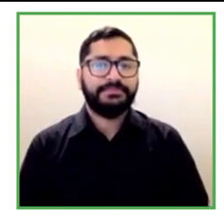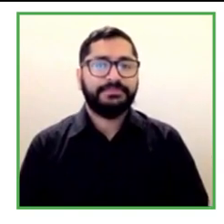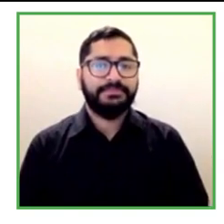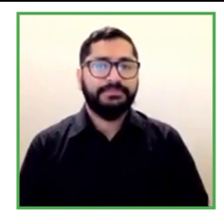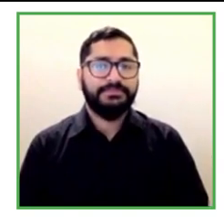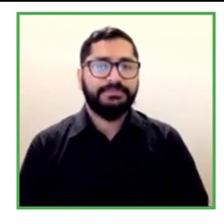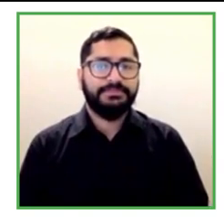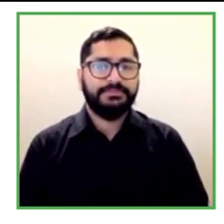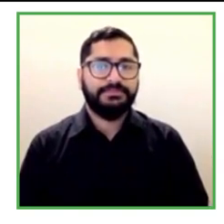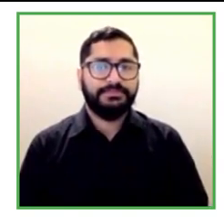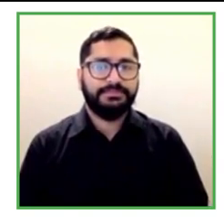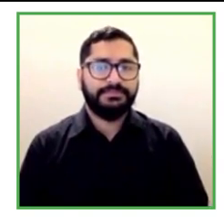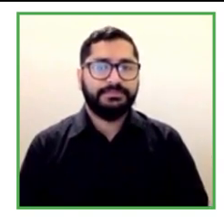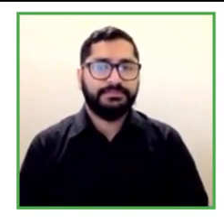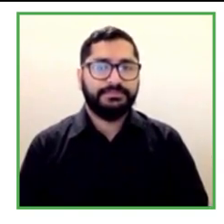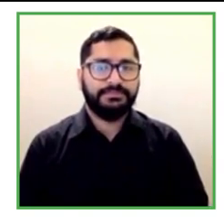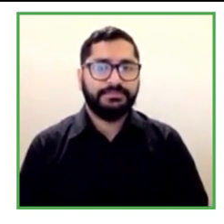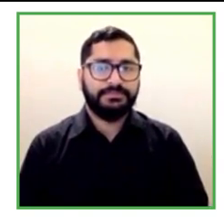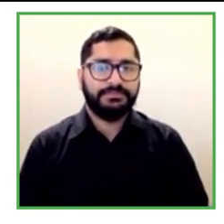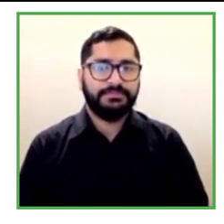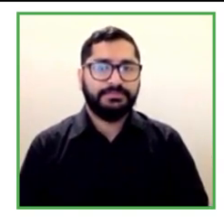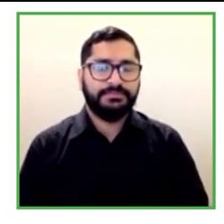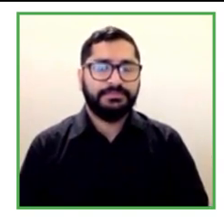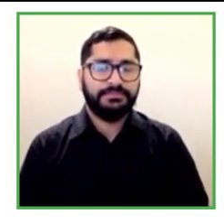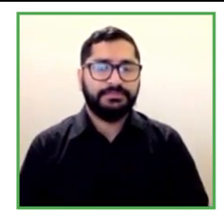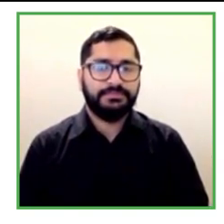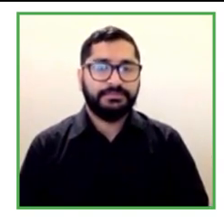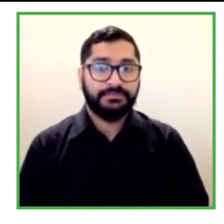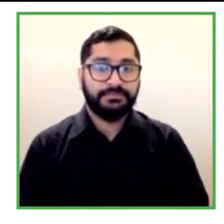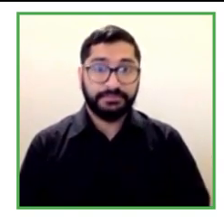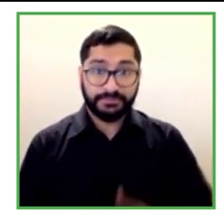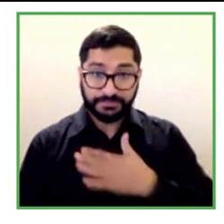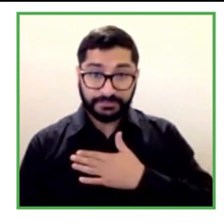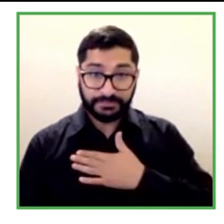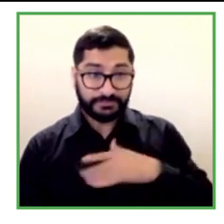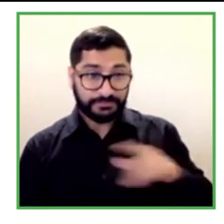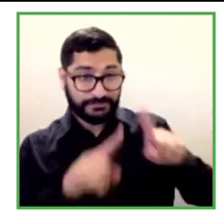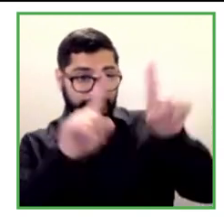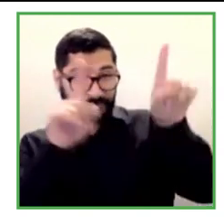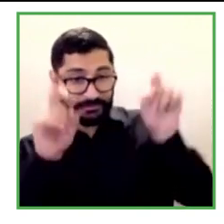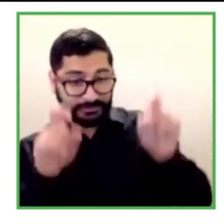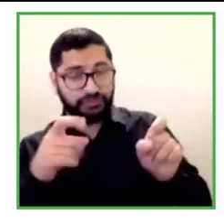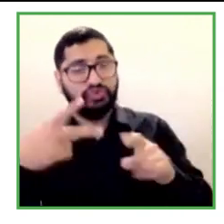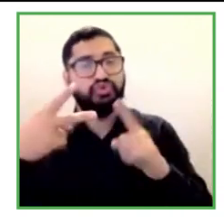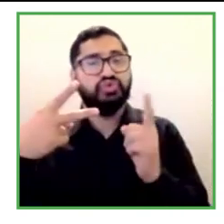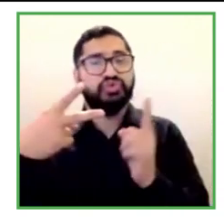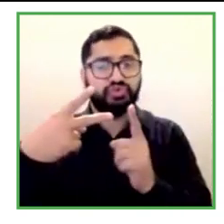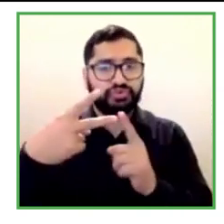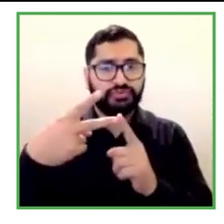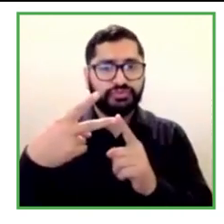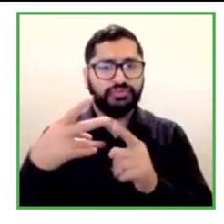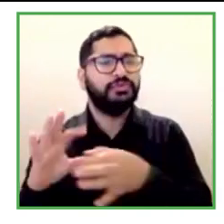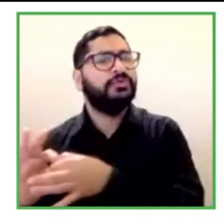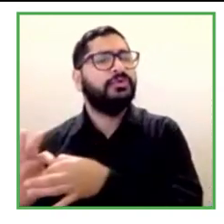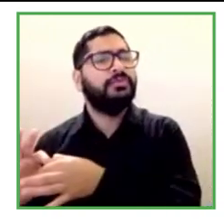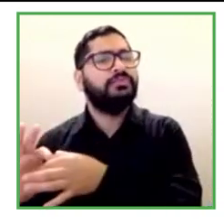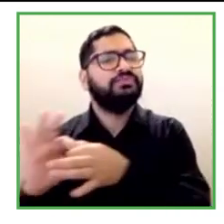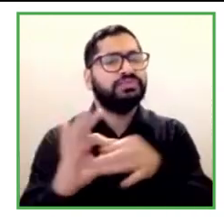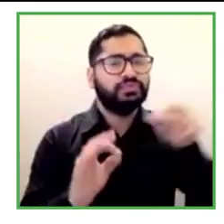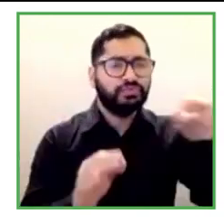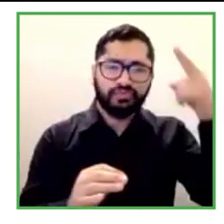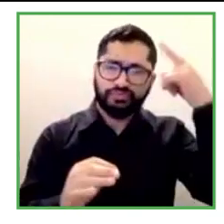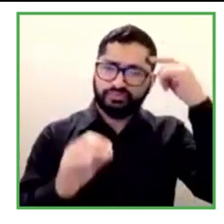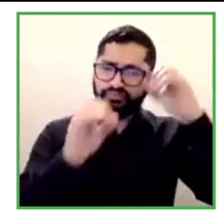My second question is about your predictions about the future of work. Do you think that